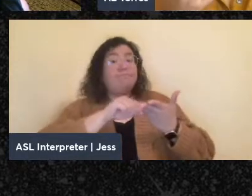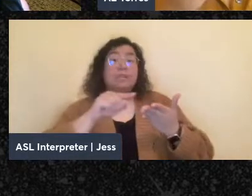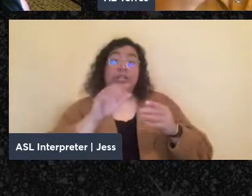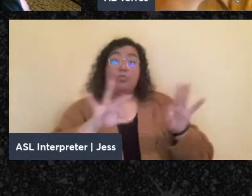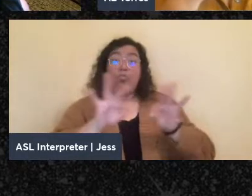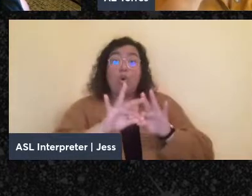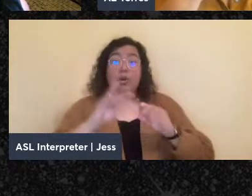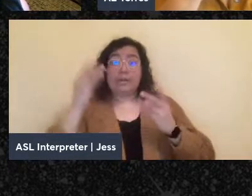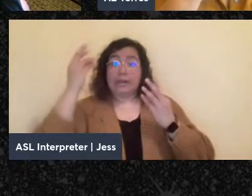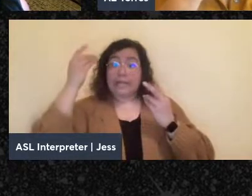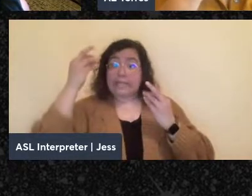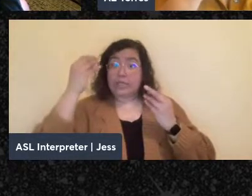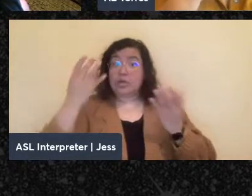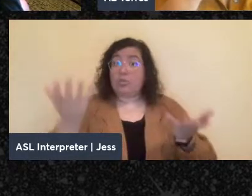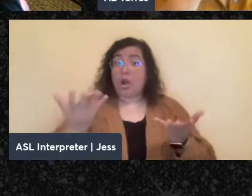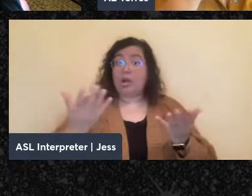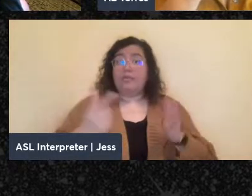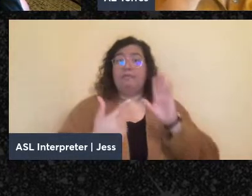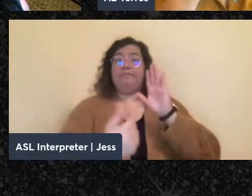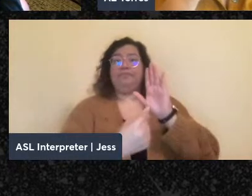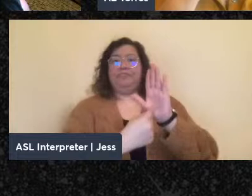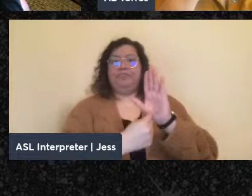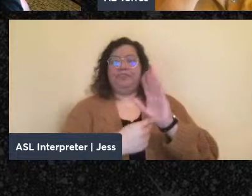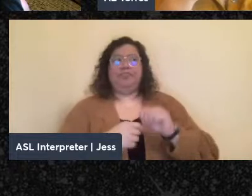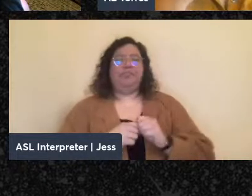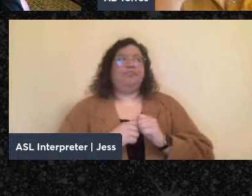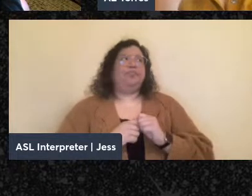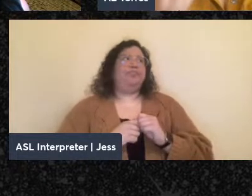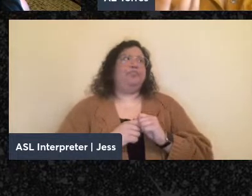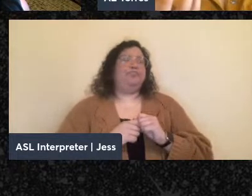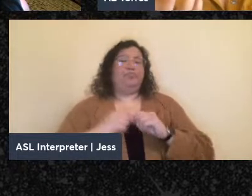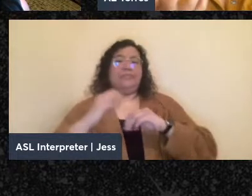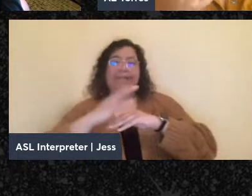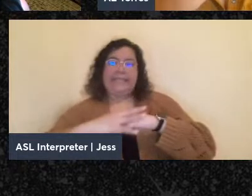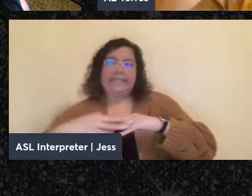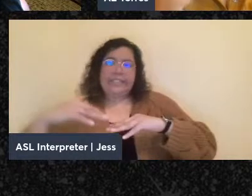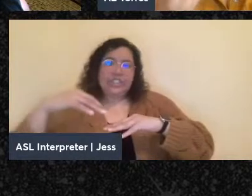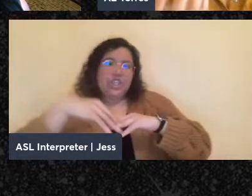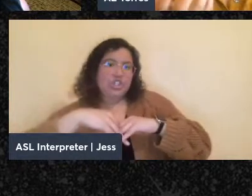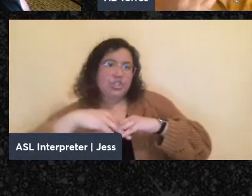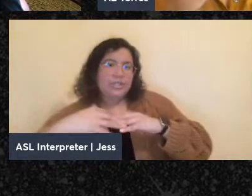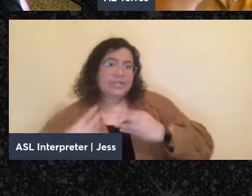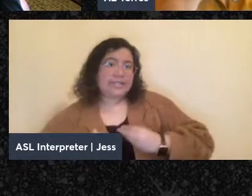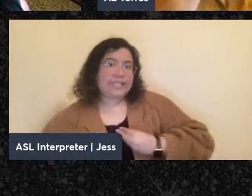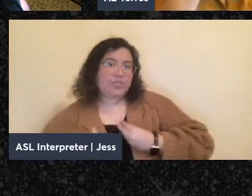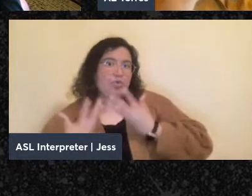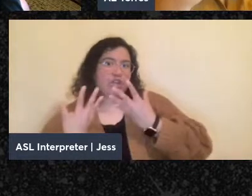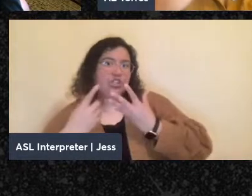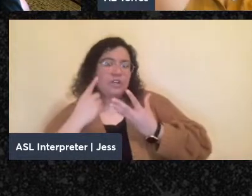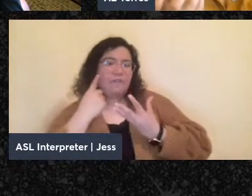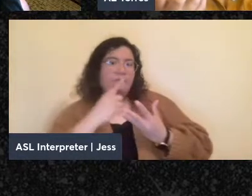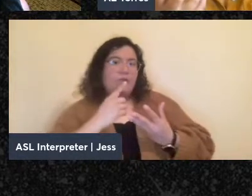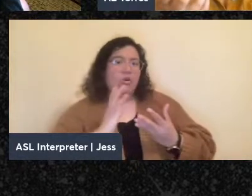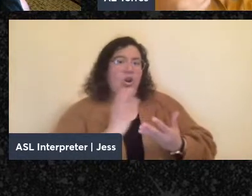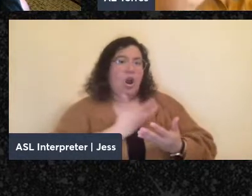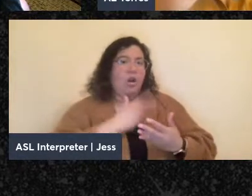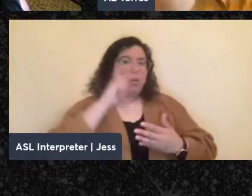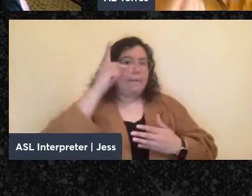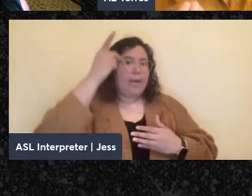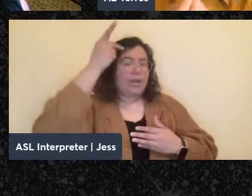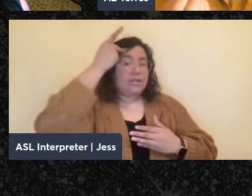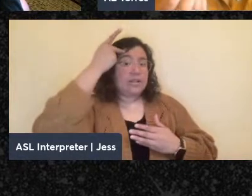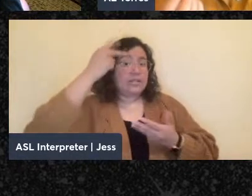indigenous inspirations for anarchist politics did not necessarily mean